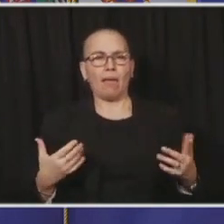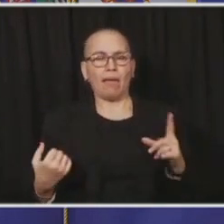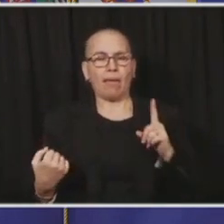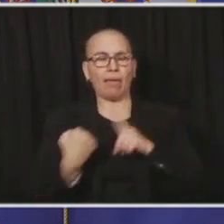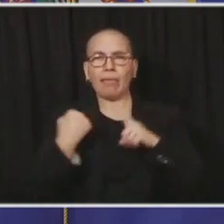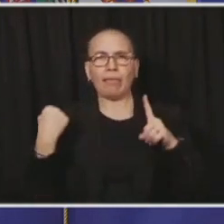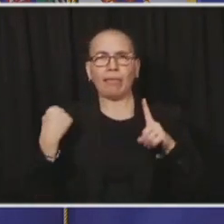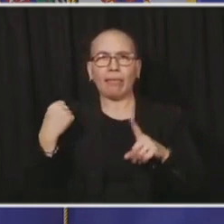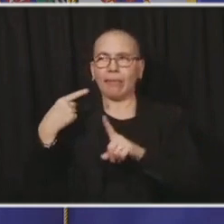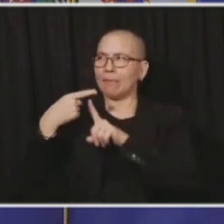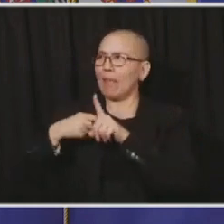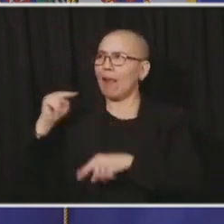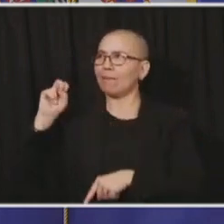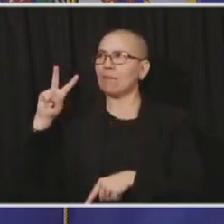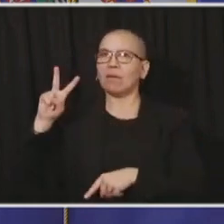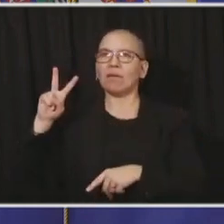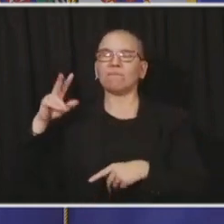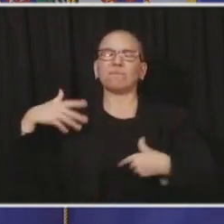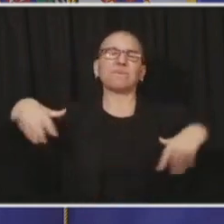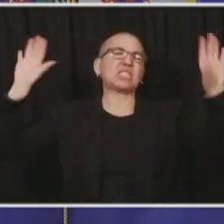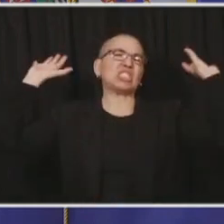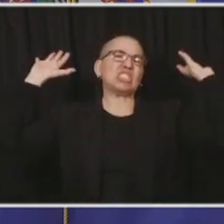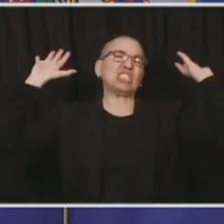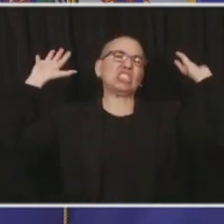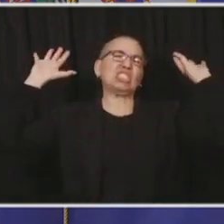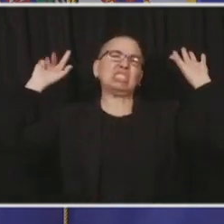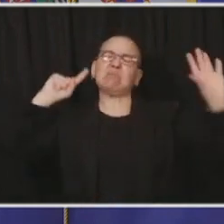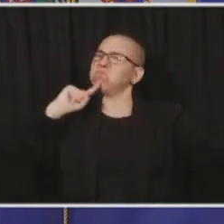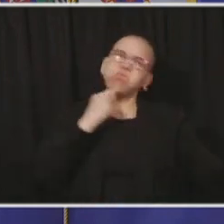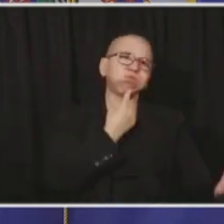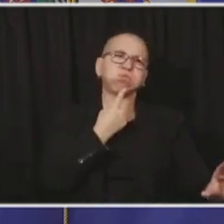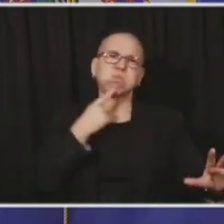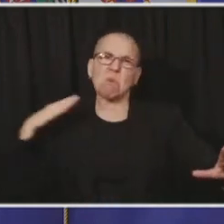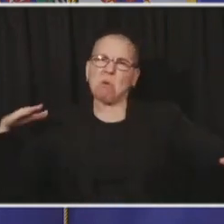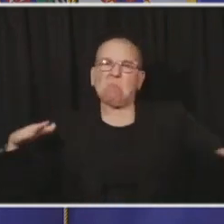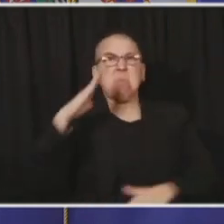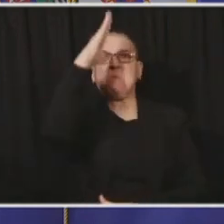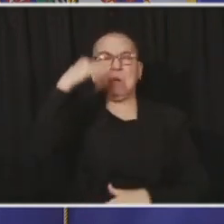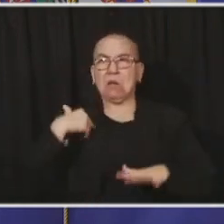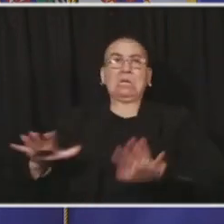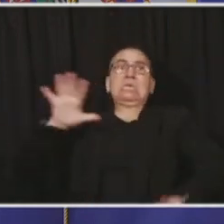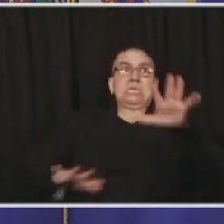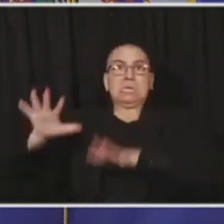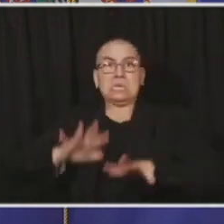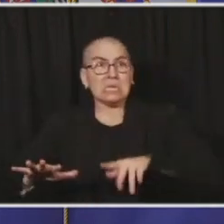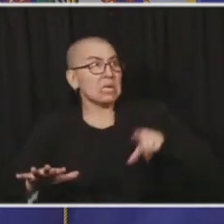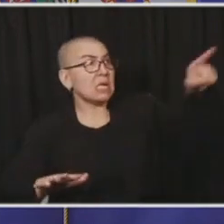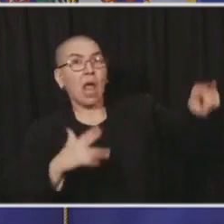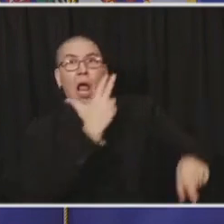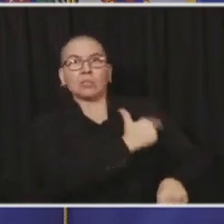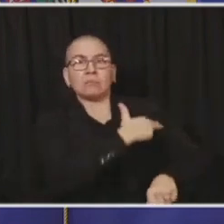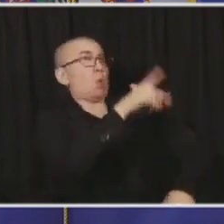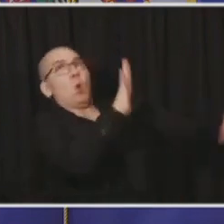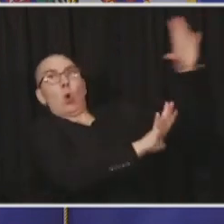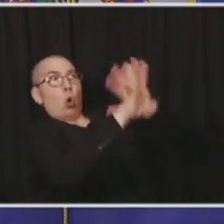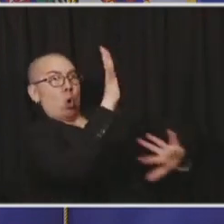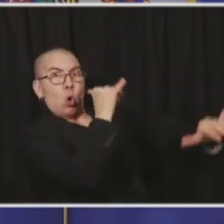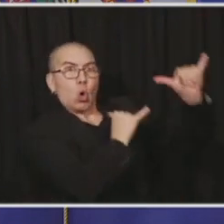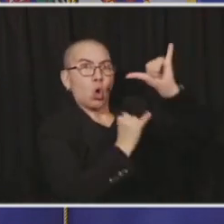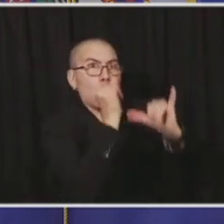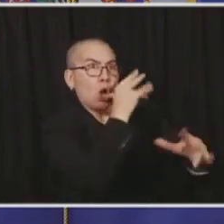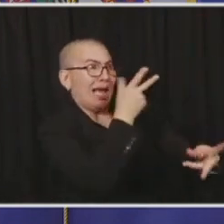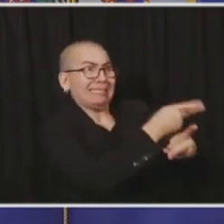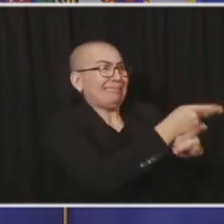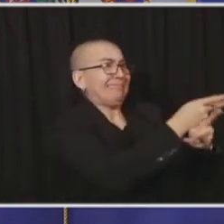on keeping folks out of the hospital the best we could. Had the PPE, but what we found out in November, late October, early